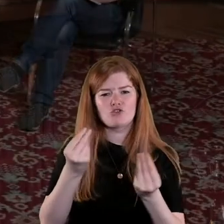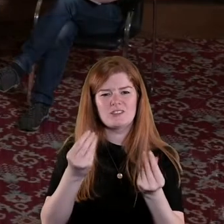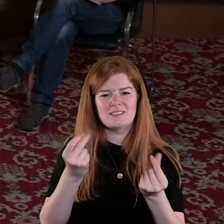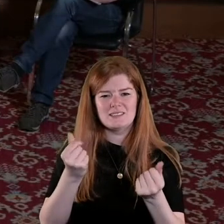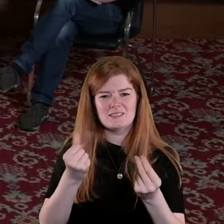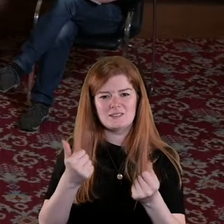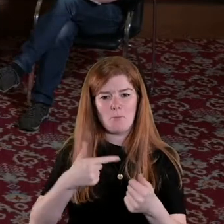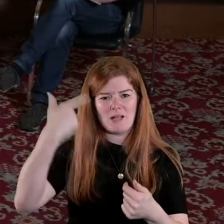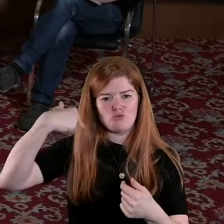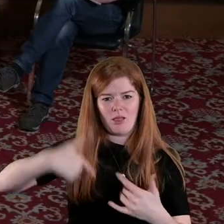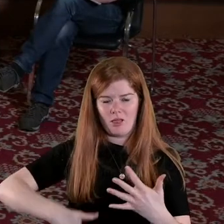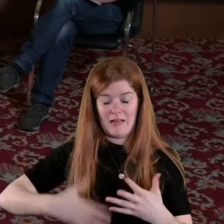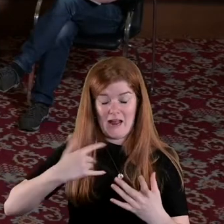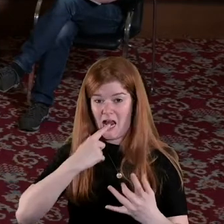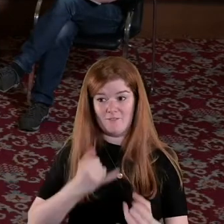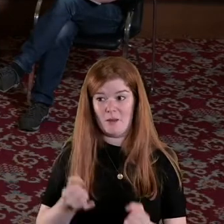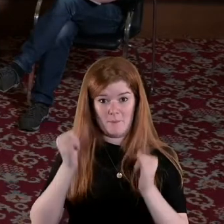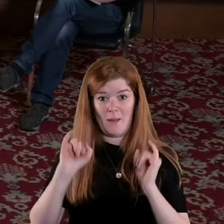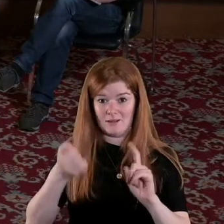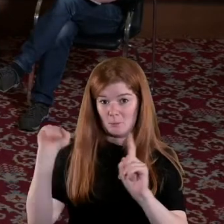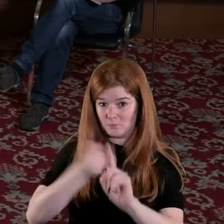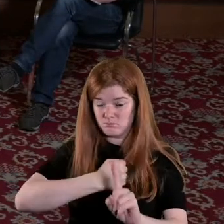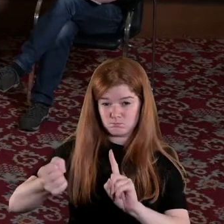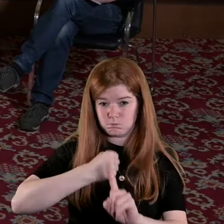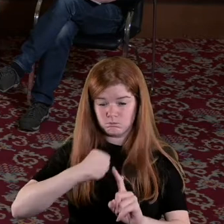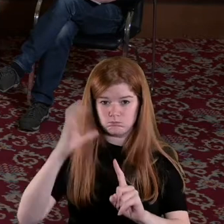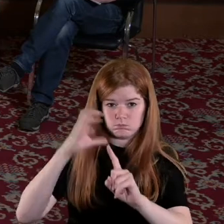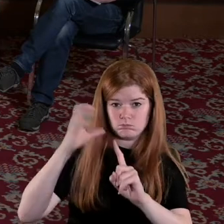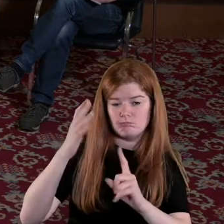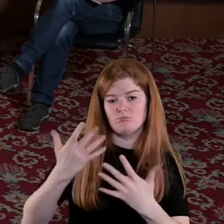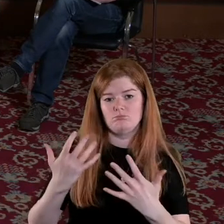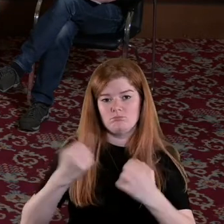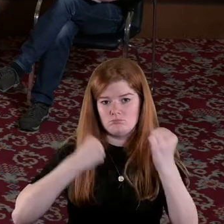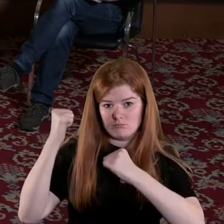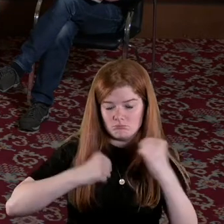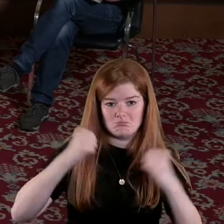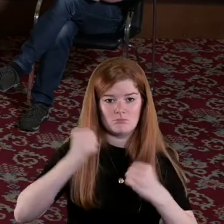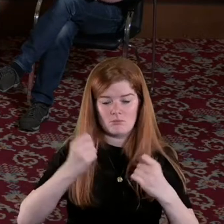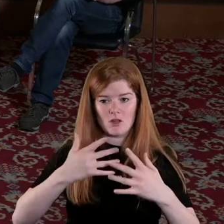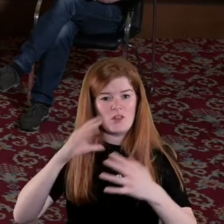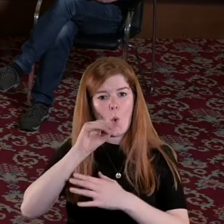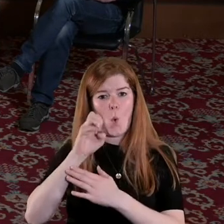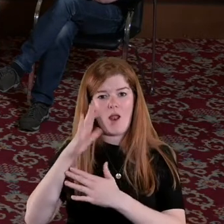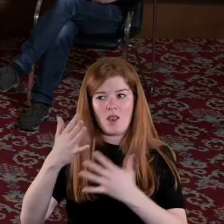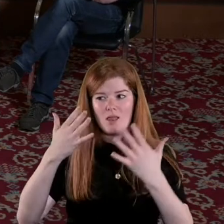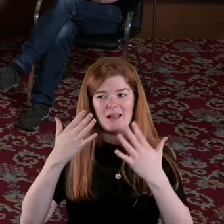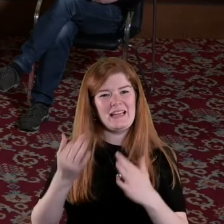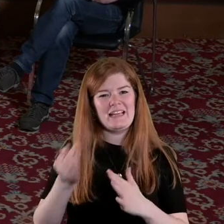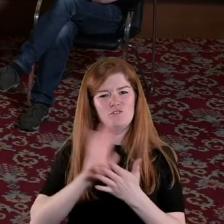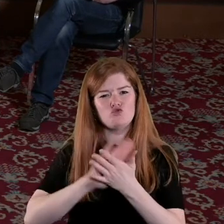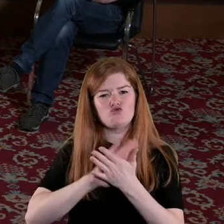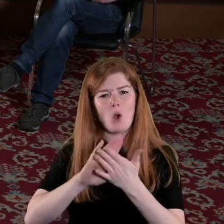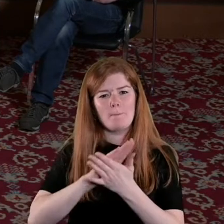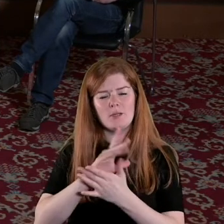being very badly beaten and motor oil if you rub dirty